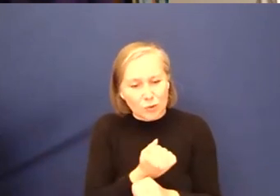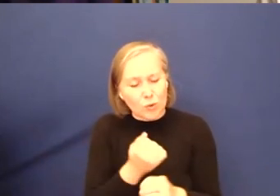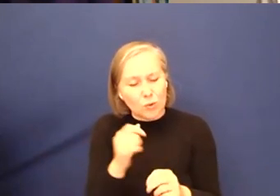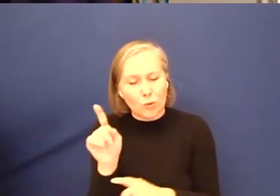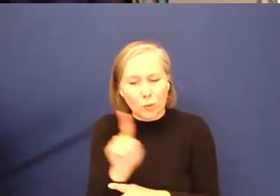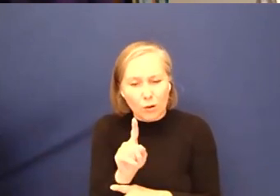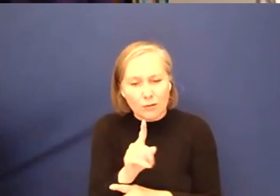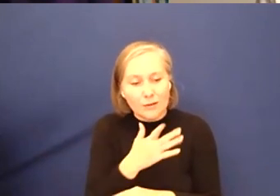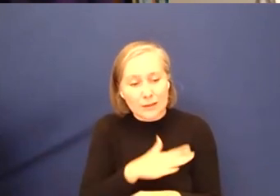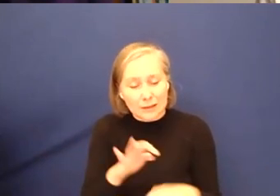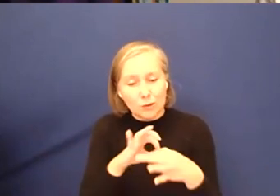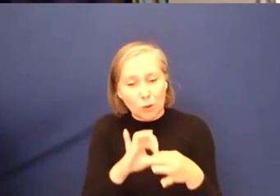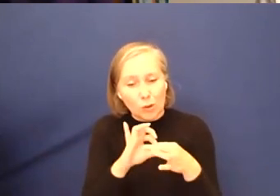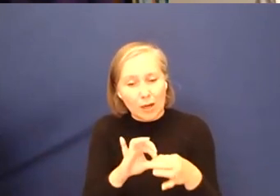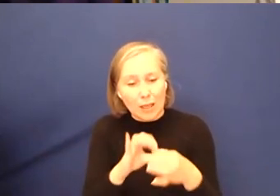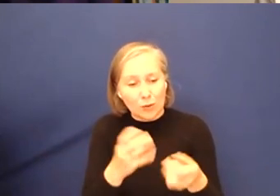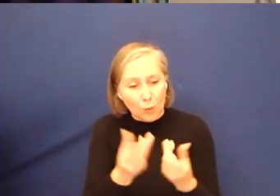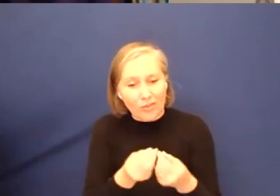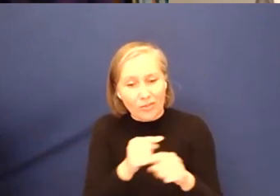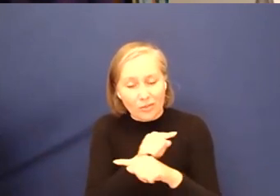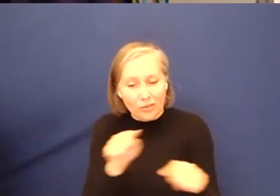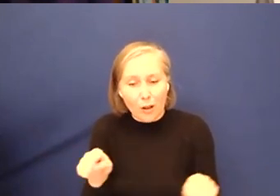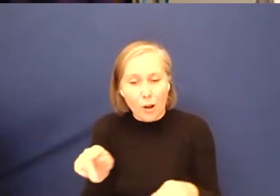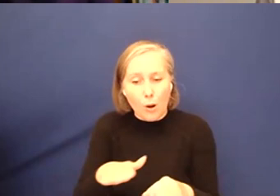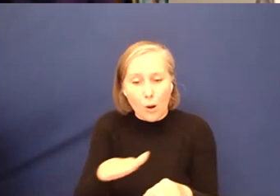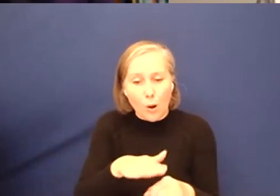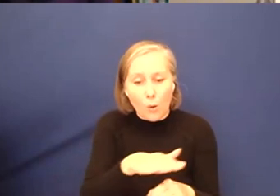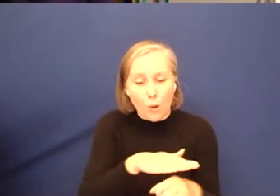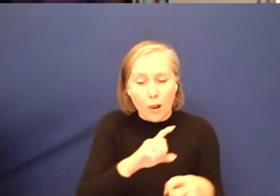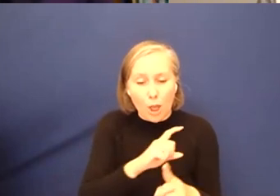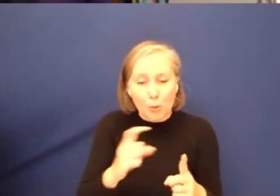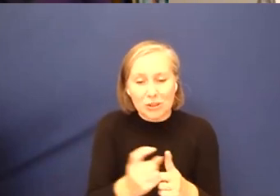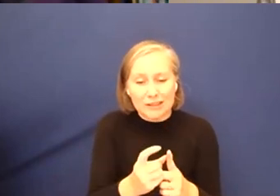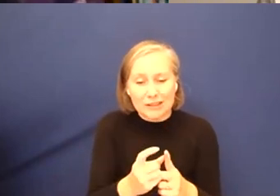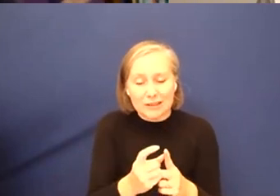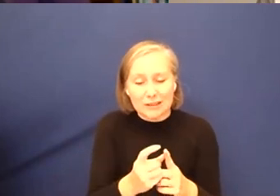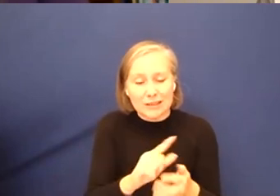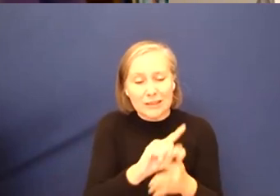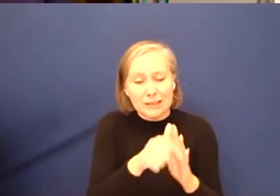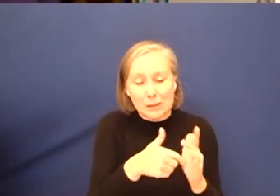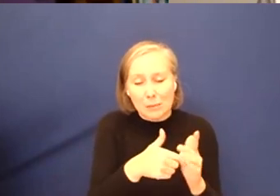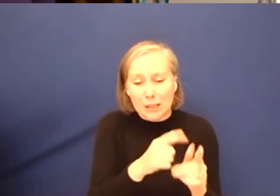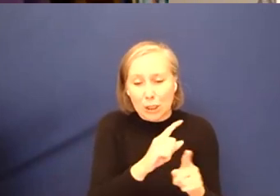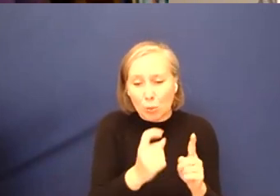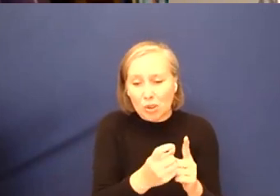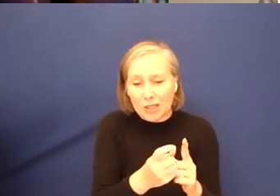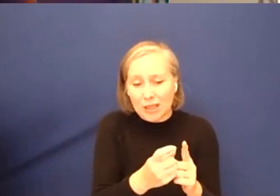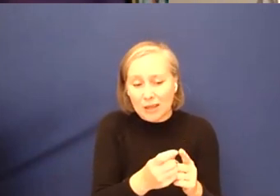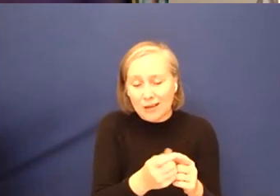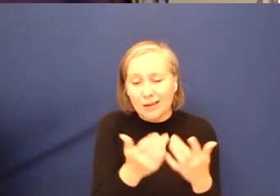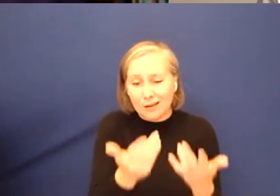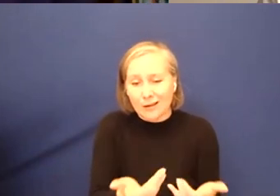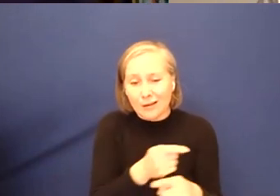connect with the, um, uh, local communities, local, um, disability communities, and basically,